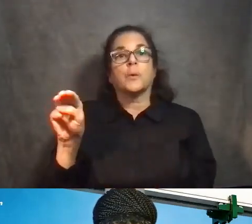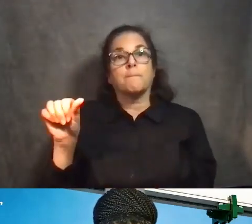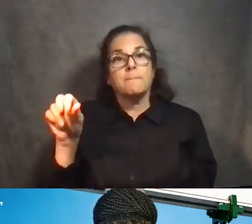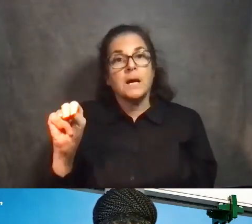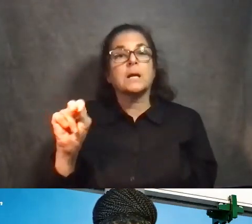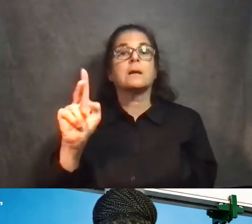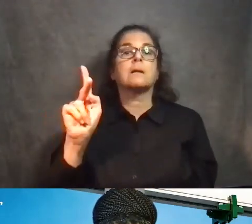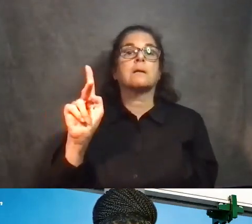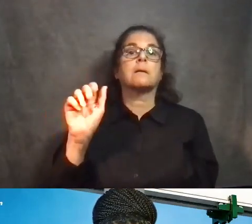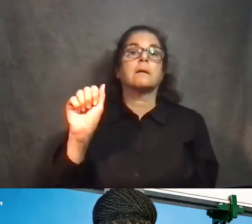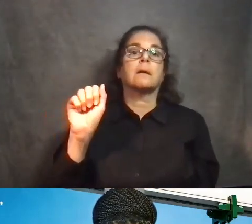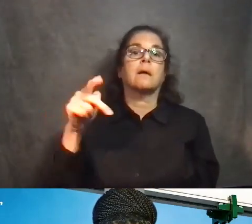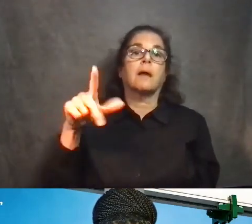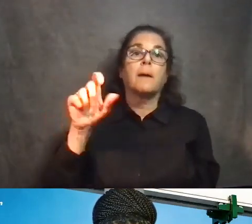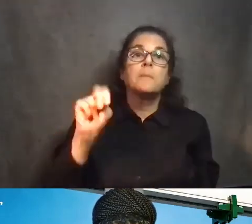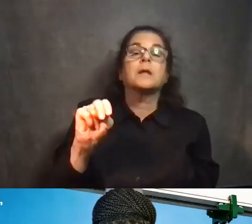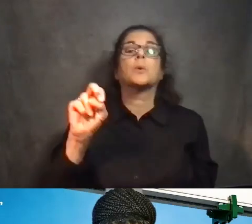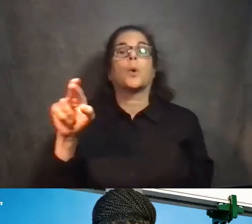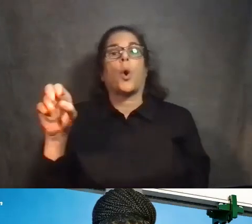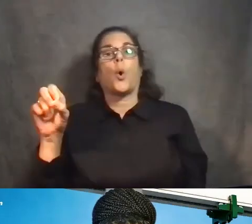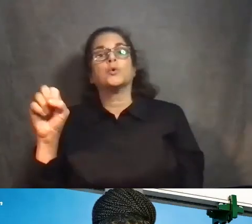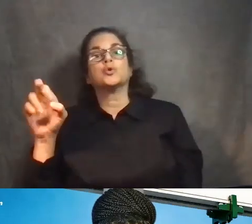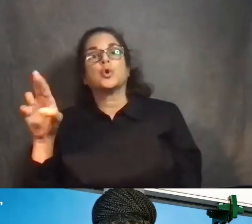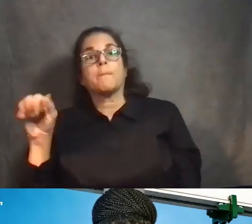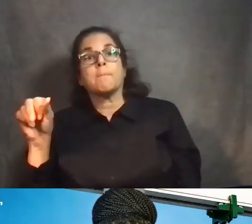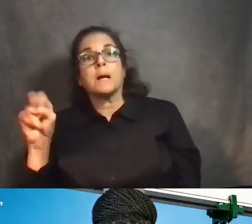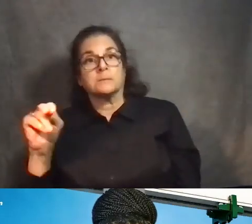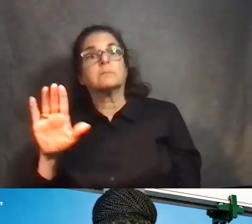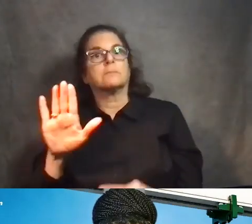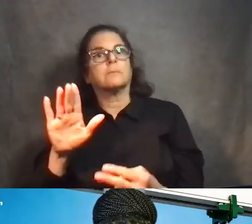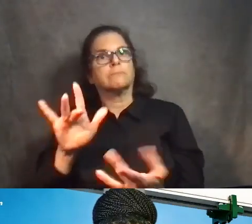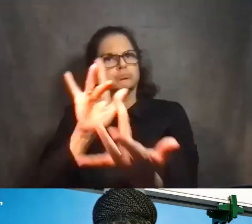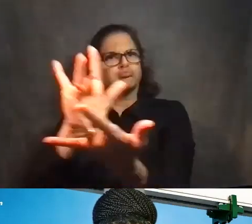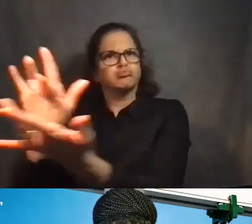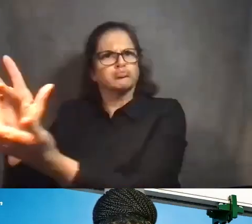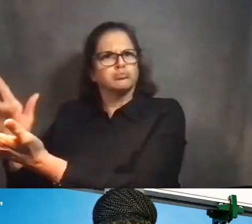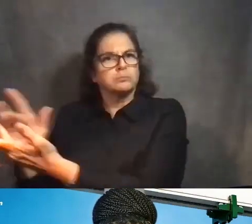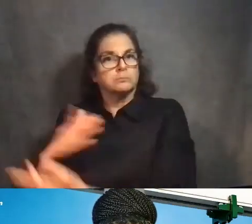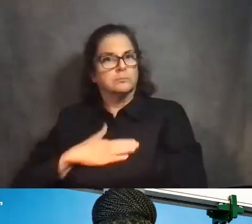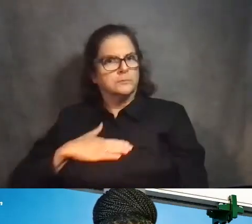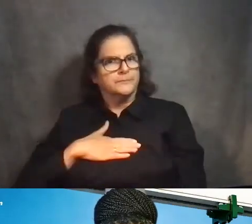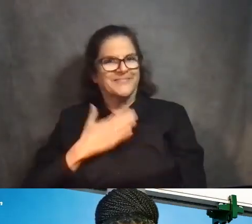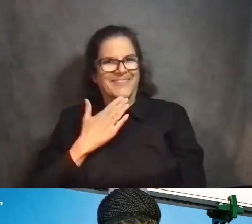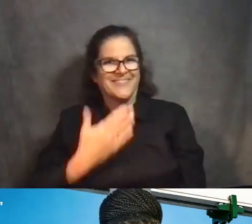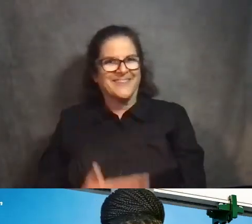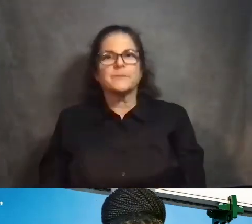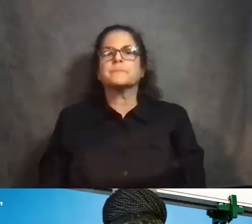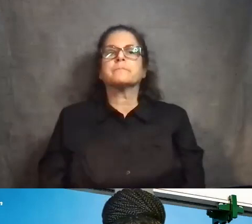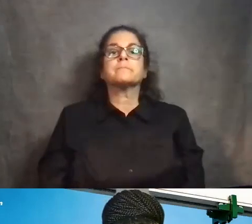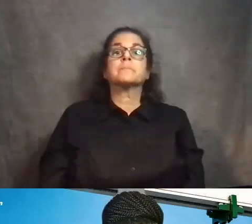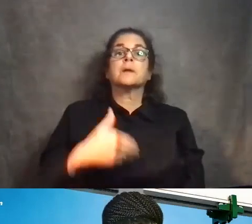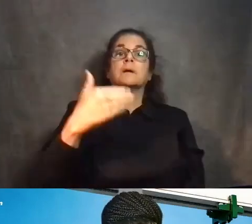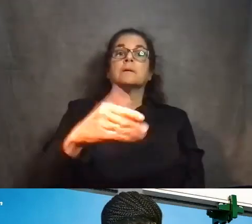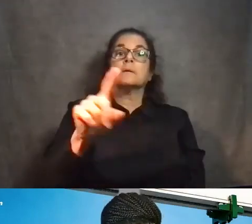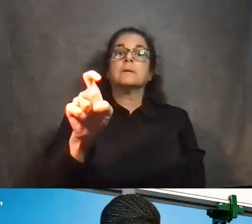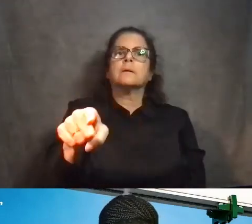your interest, where the interest is. So thank you. Next question, I'm going to send it over to Rob. Why are